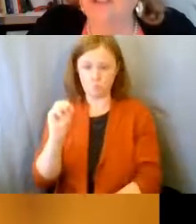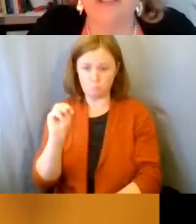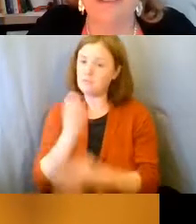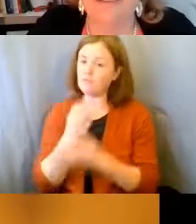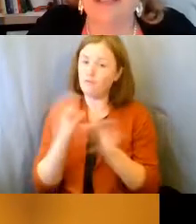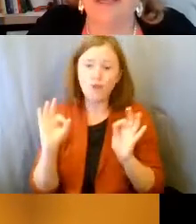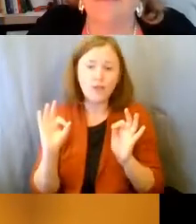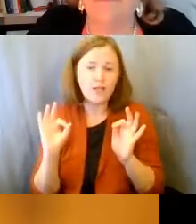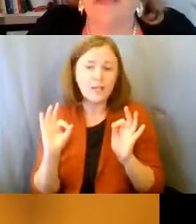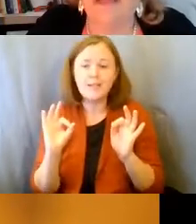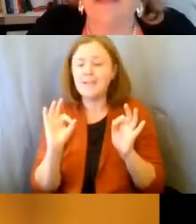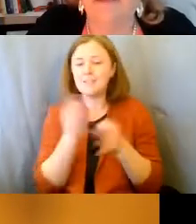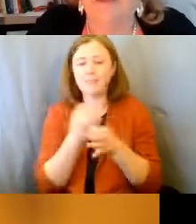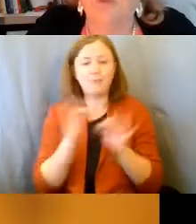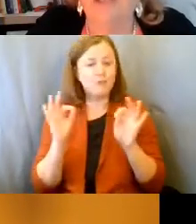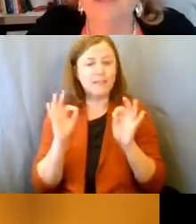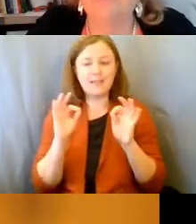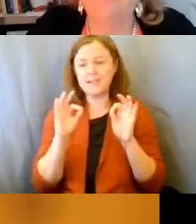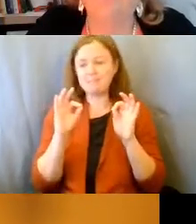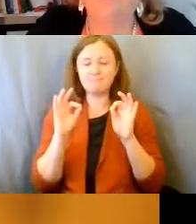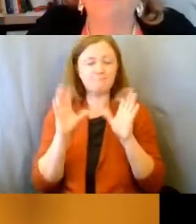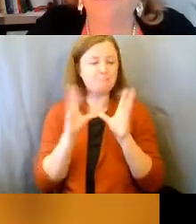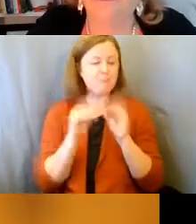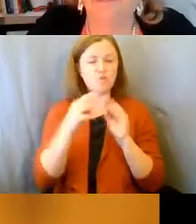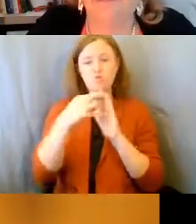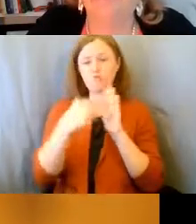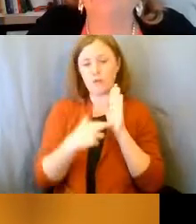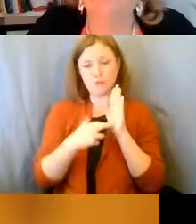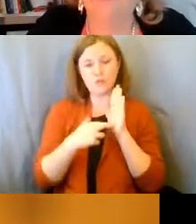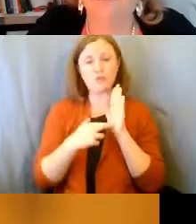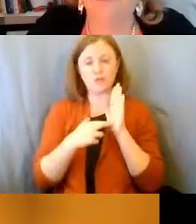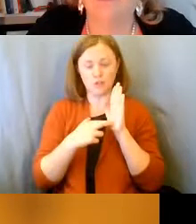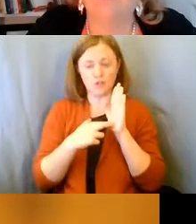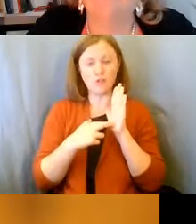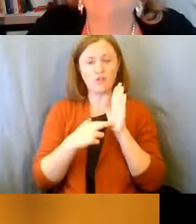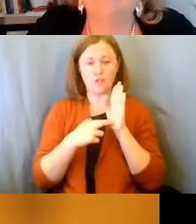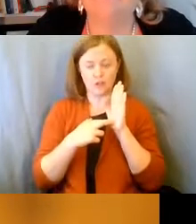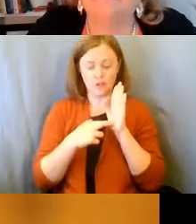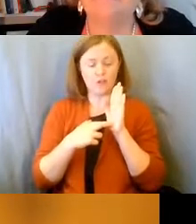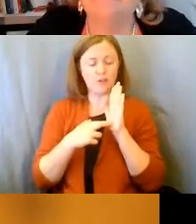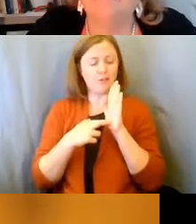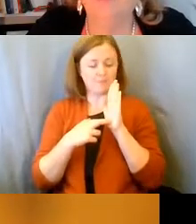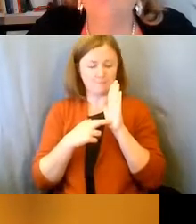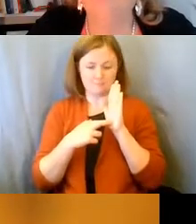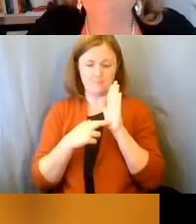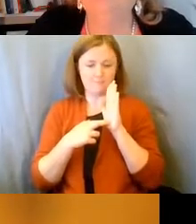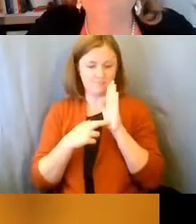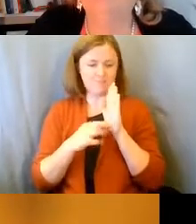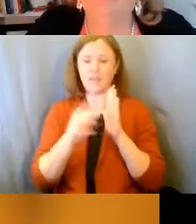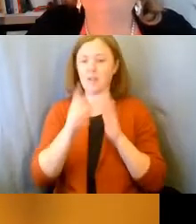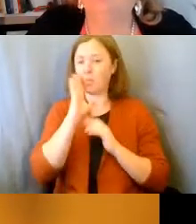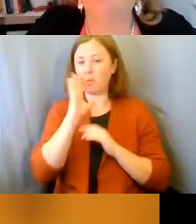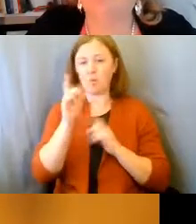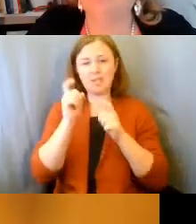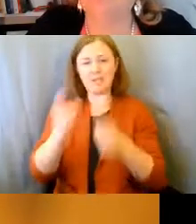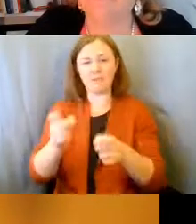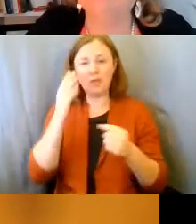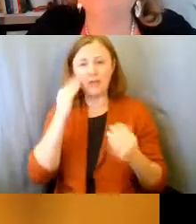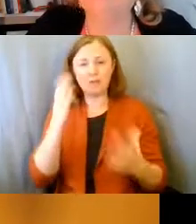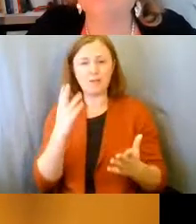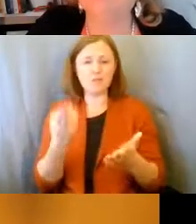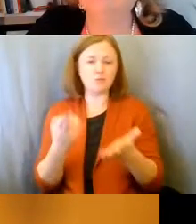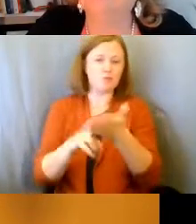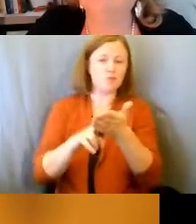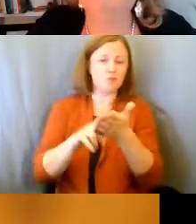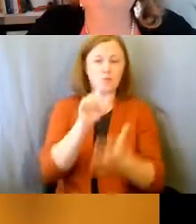free. You can just register for it and we will get you that information.